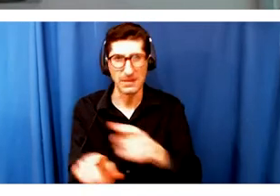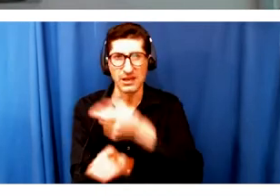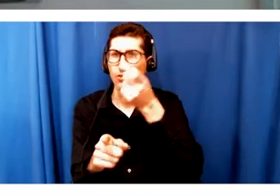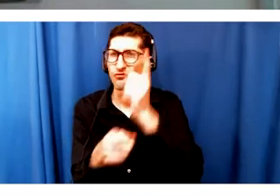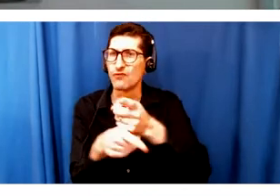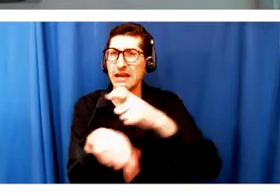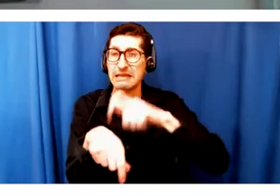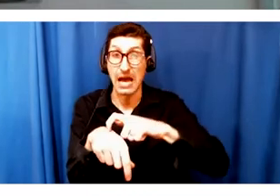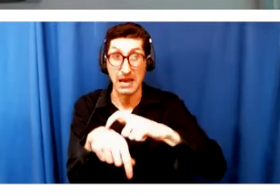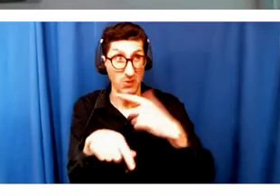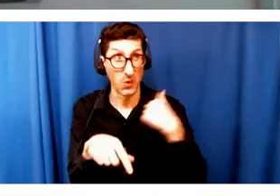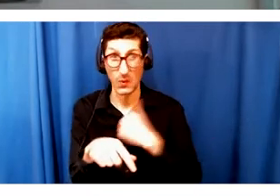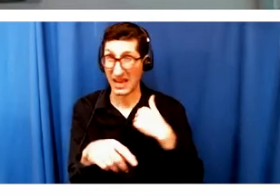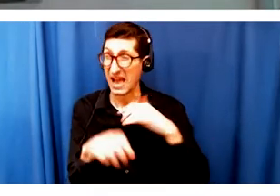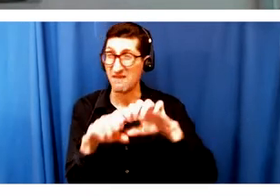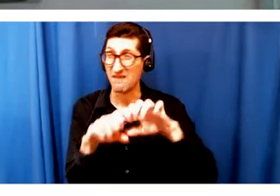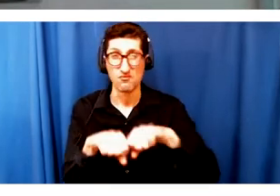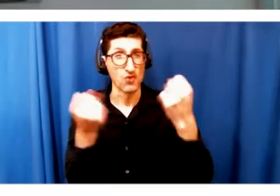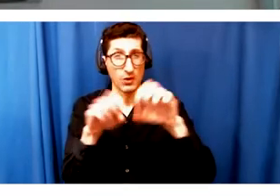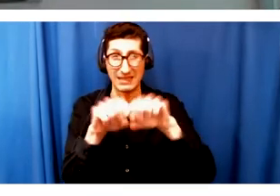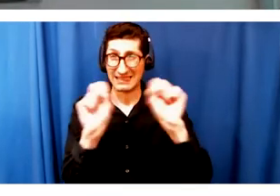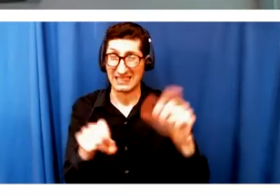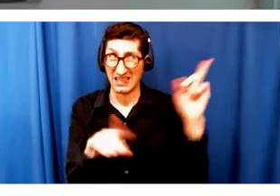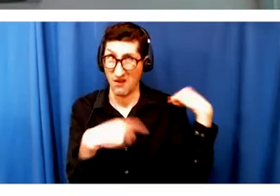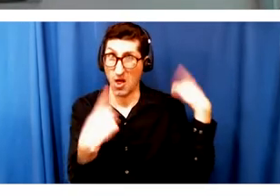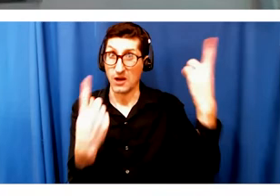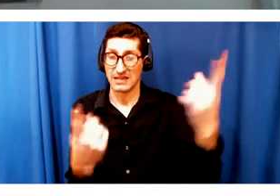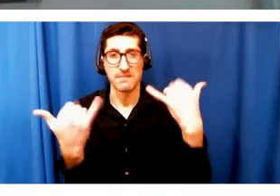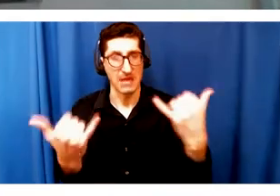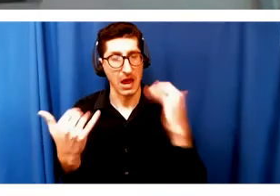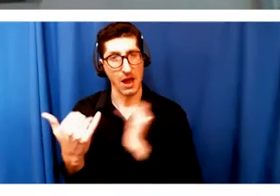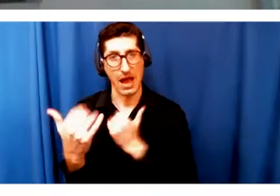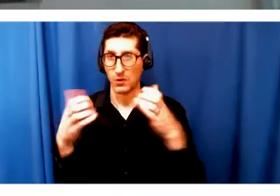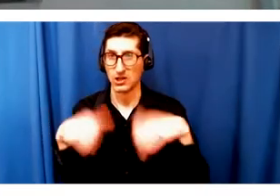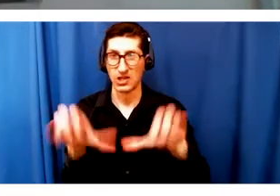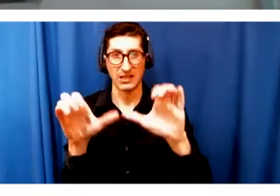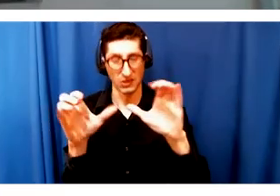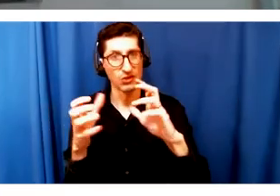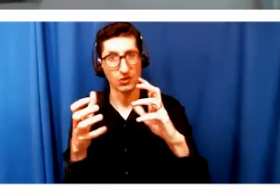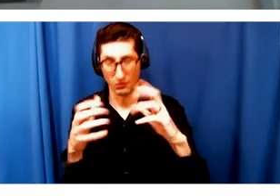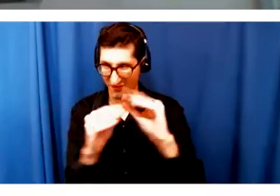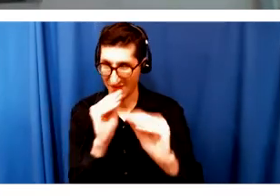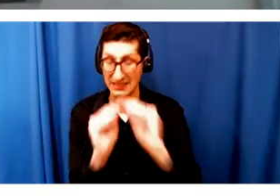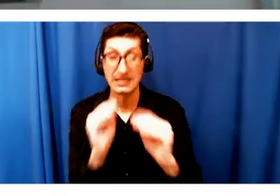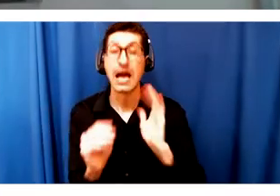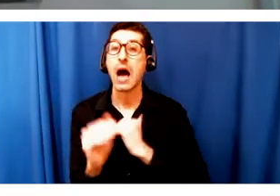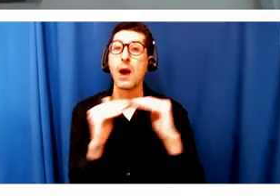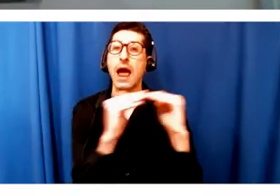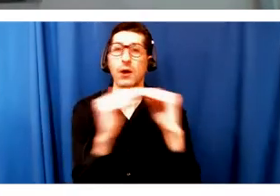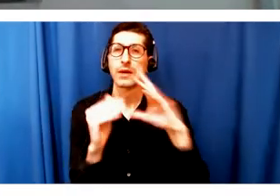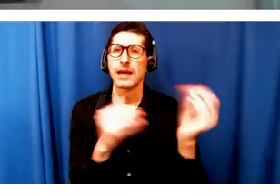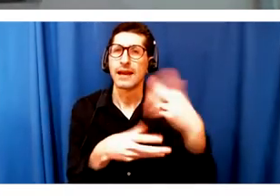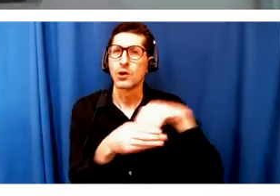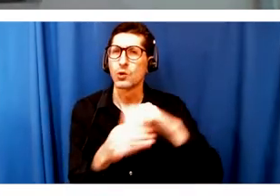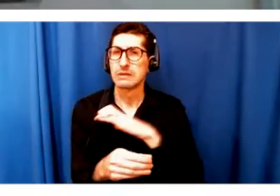has been broken for years. Even in our Equity, Diversity, and Inclusion Committee, which is another thing that we do that doesn't